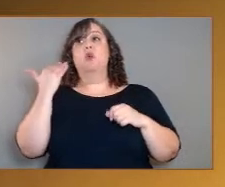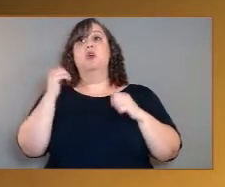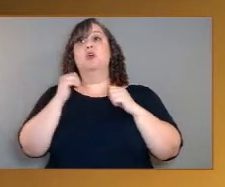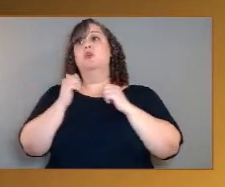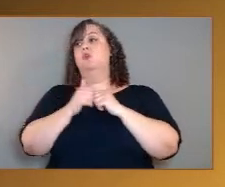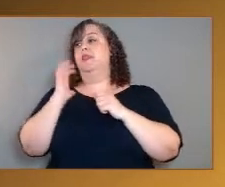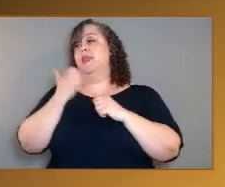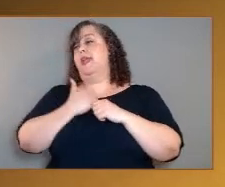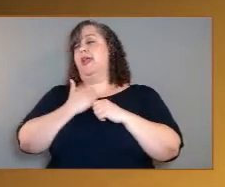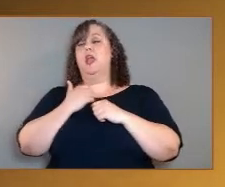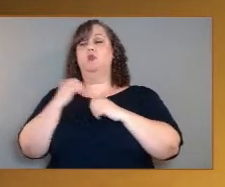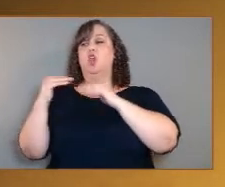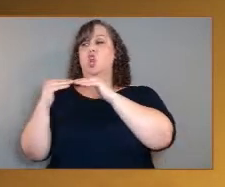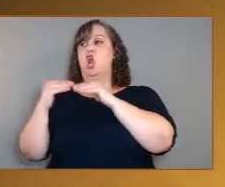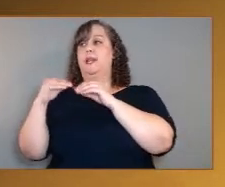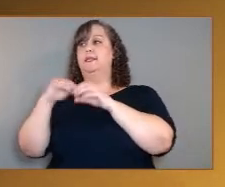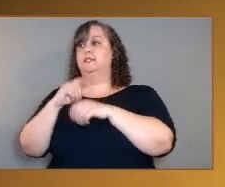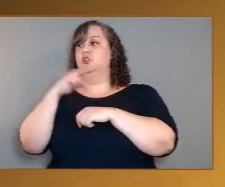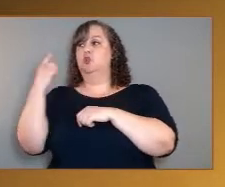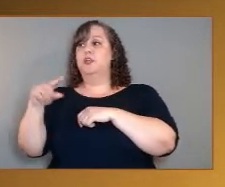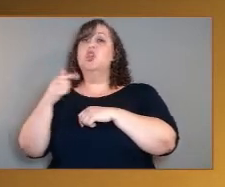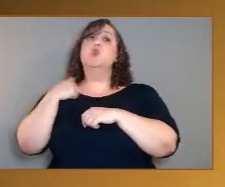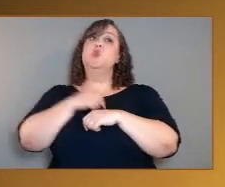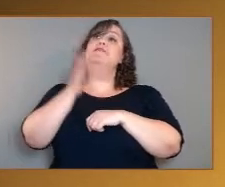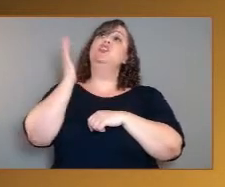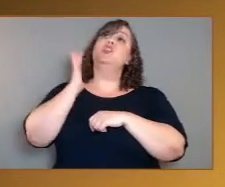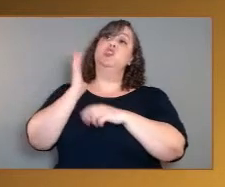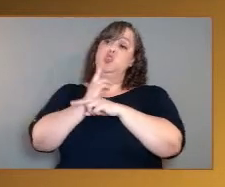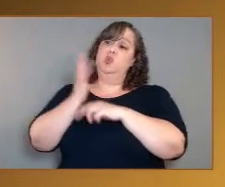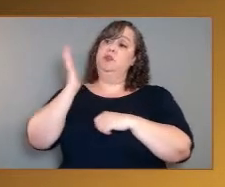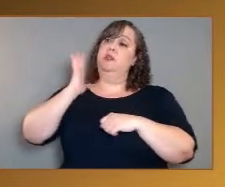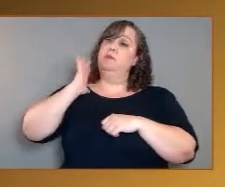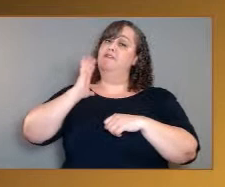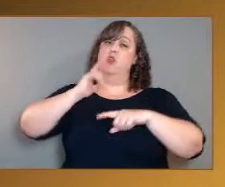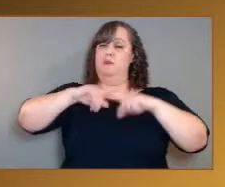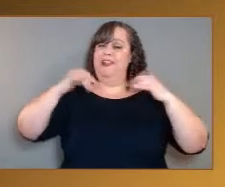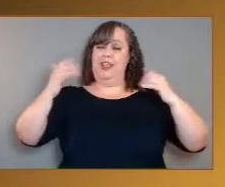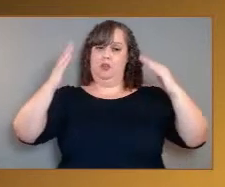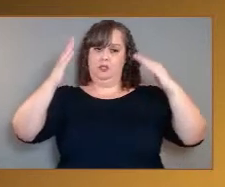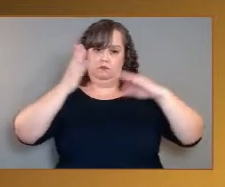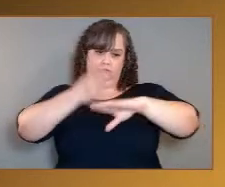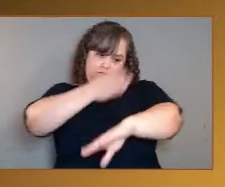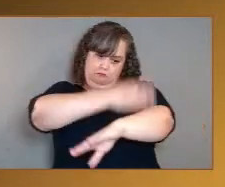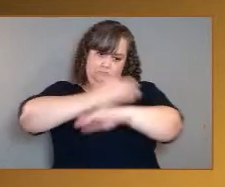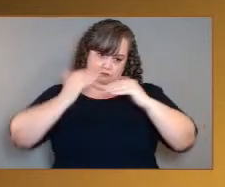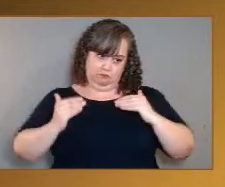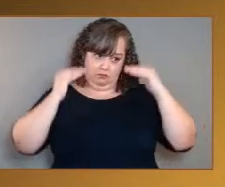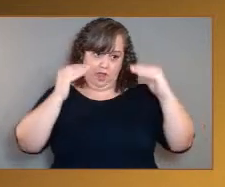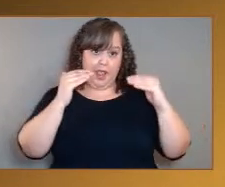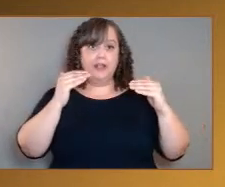advancing it to the 21st century to open that Venus frontier so we can go there and be there.